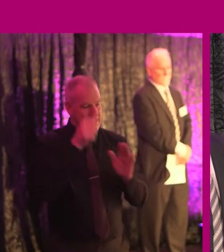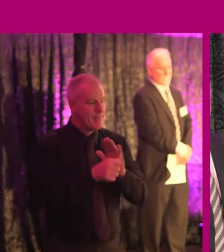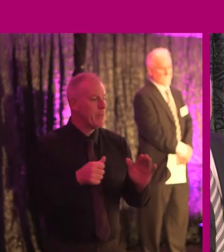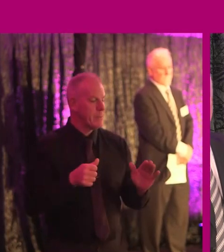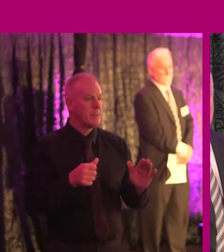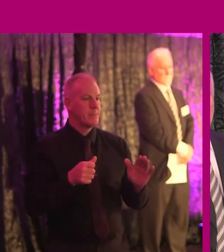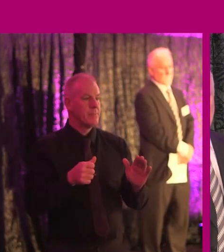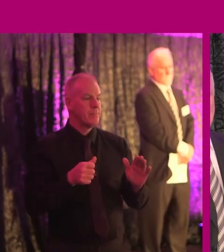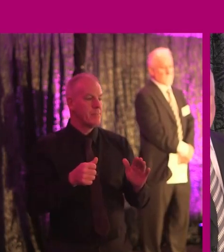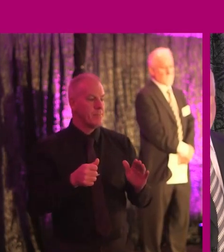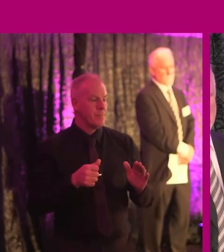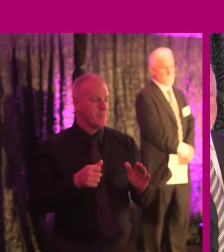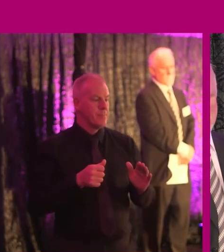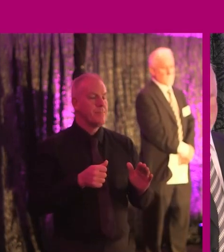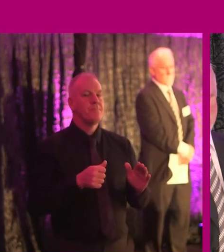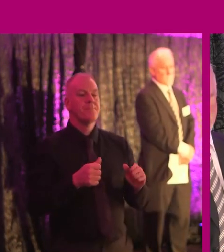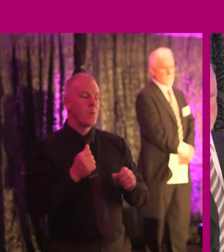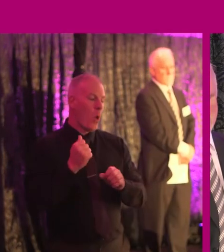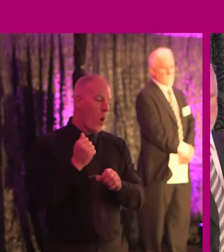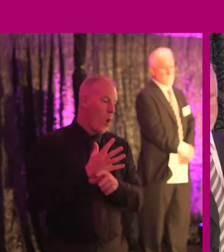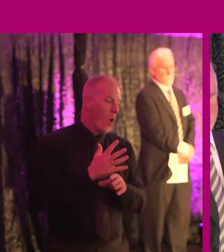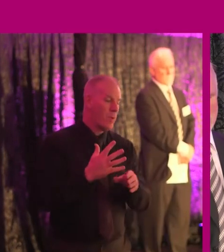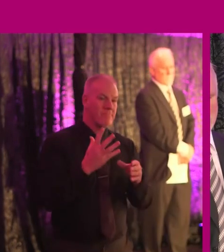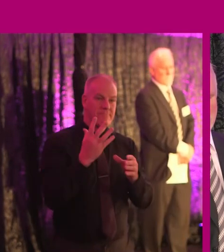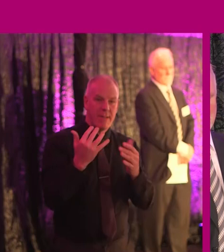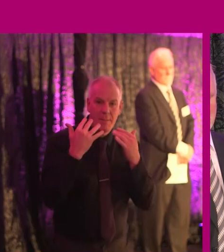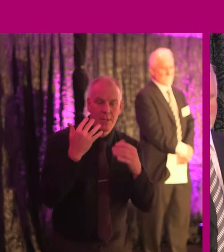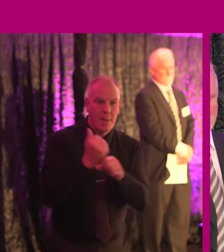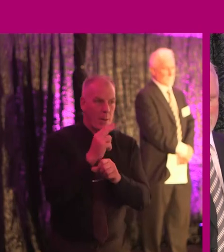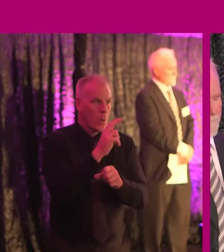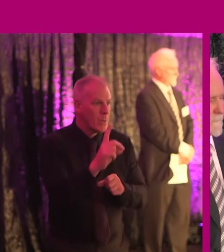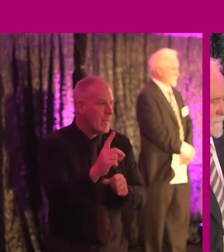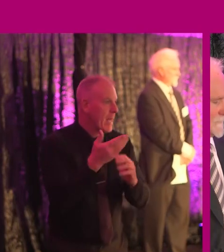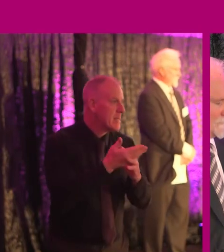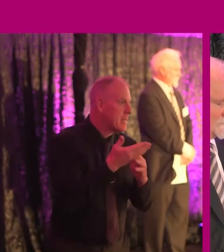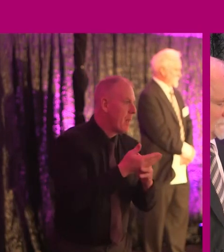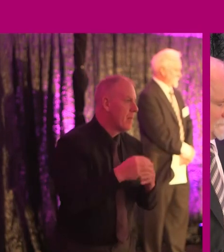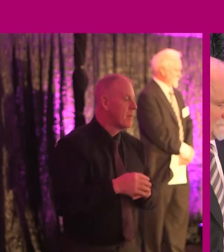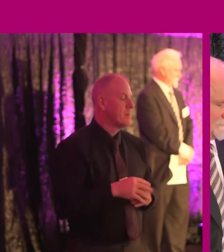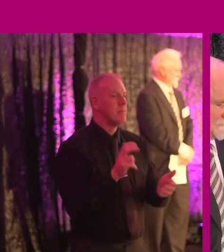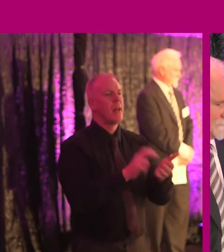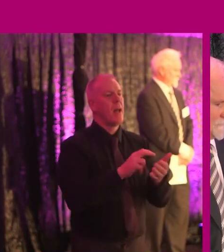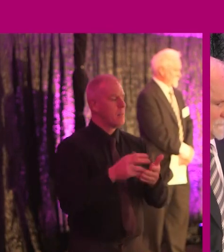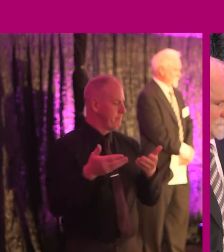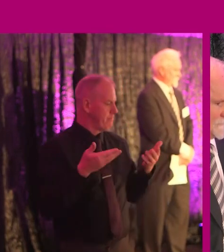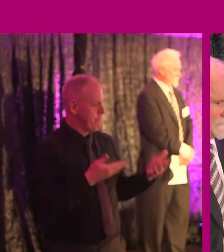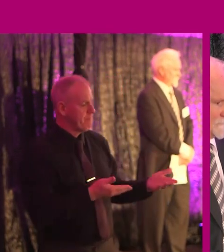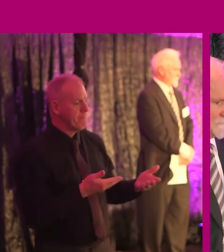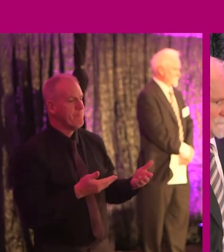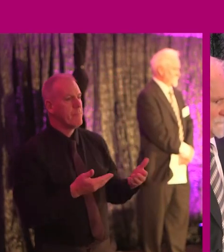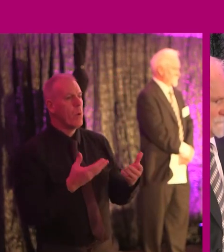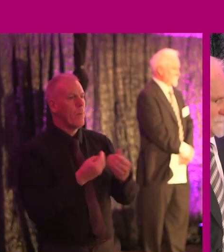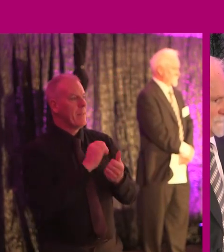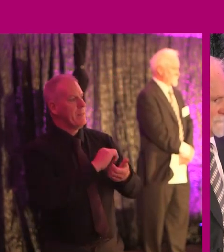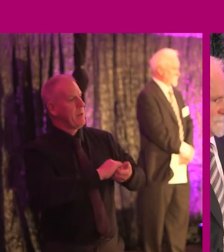in all things universal design and accessible and delighted that he is going to be joined by